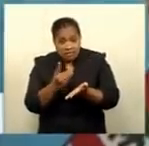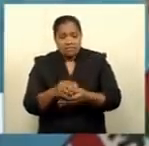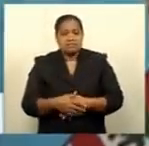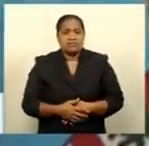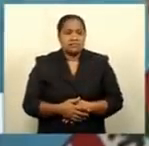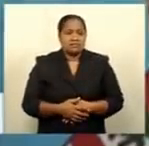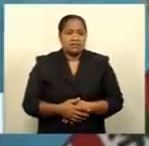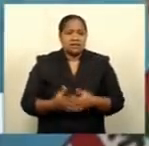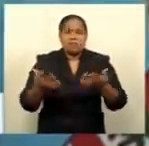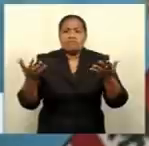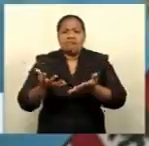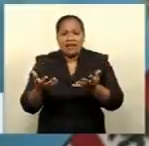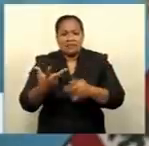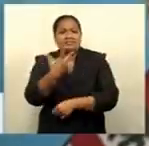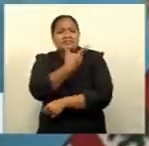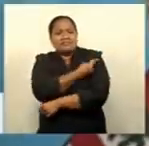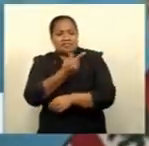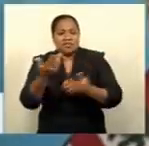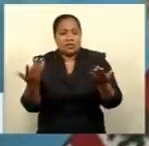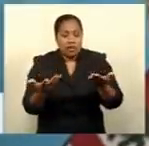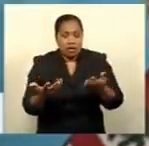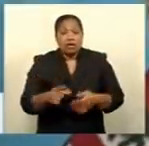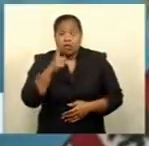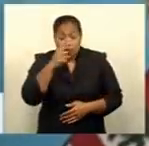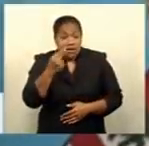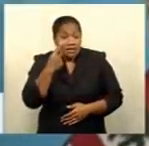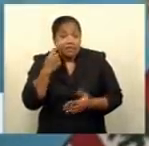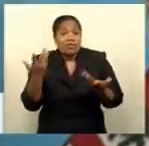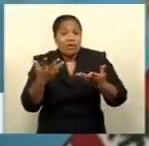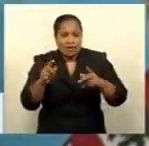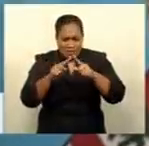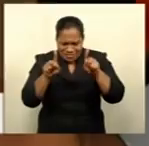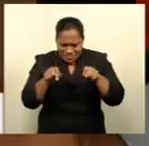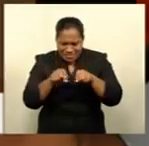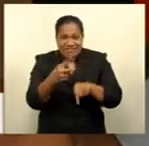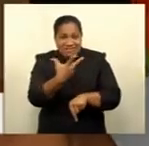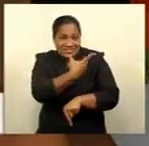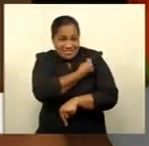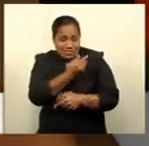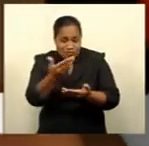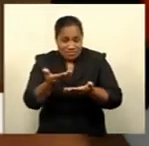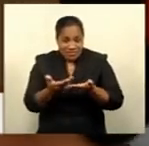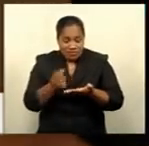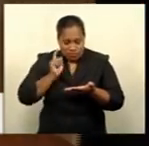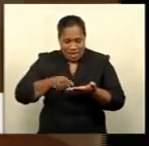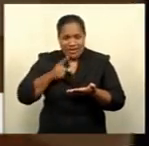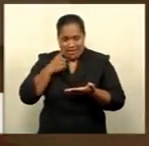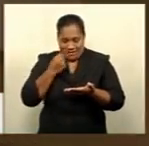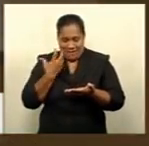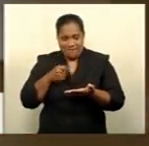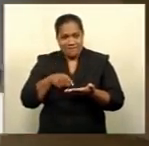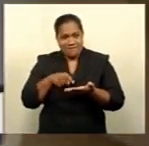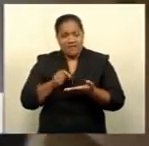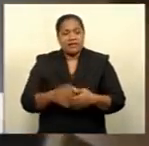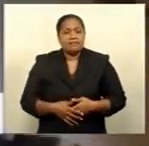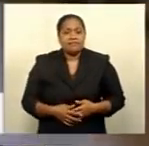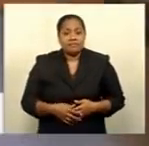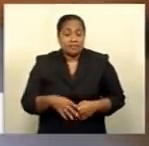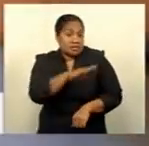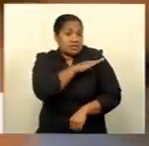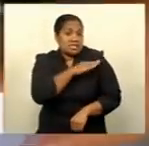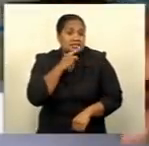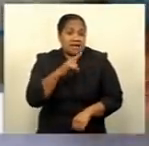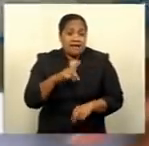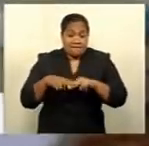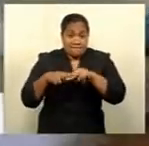vaccination, which you can find on your vaccine card. Bani Manimarama says the second draw will be on Fiji Day,